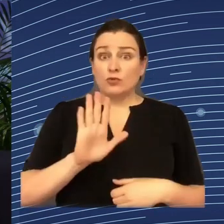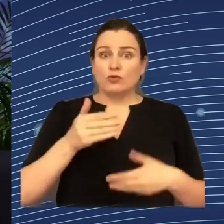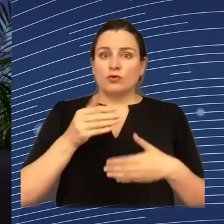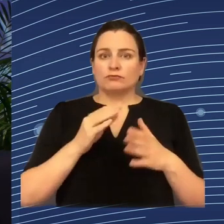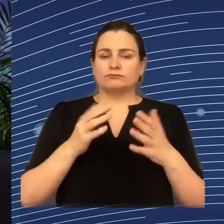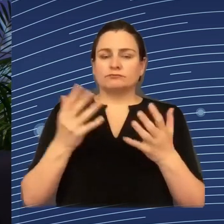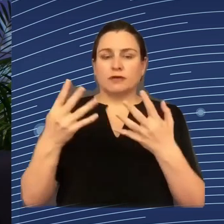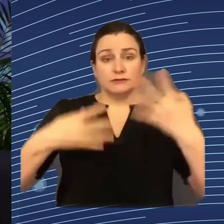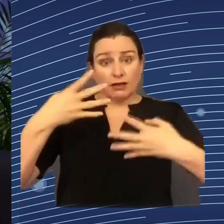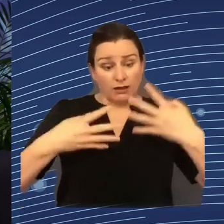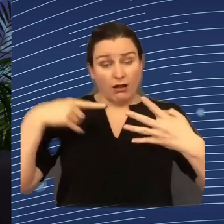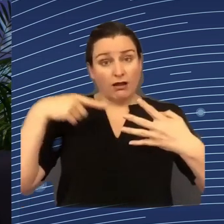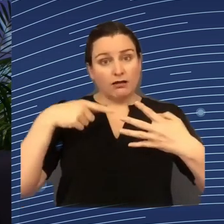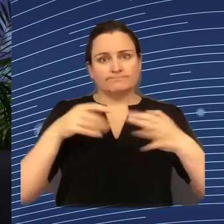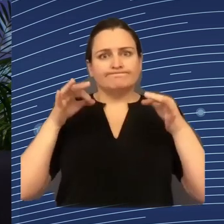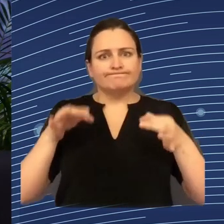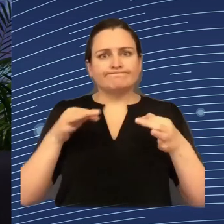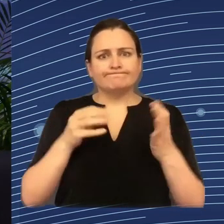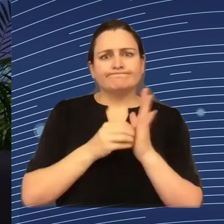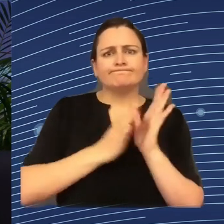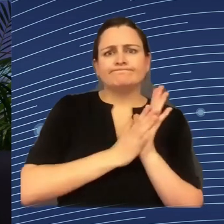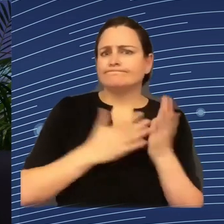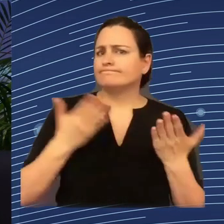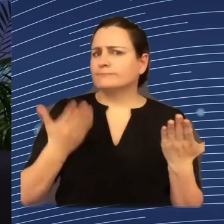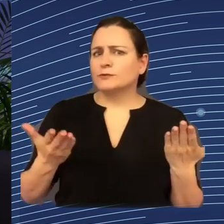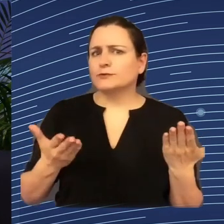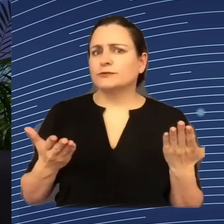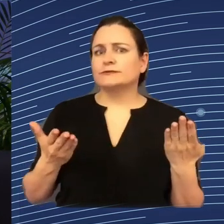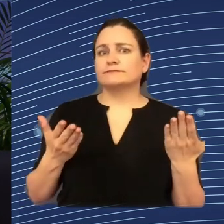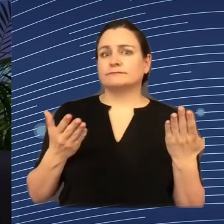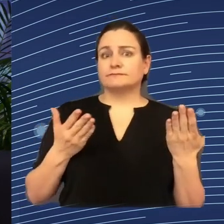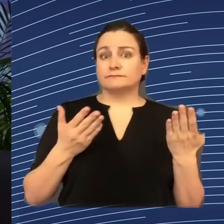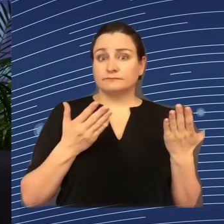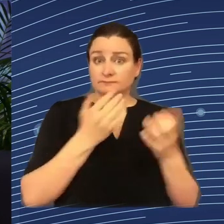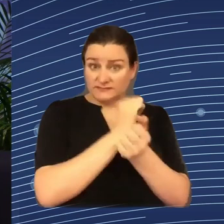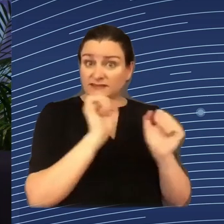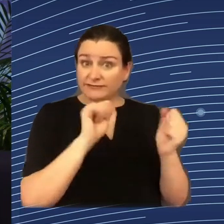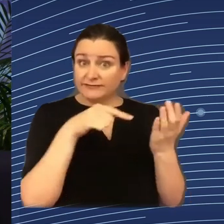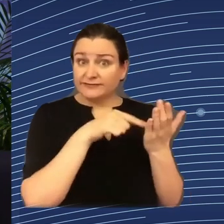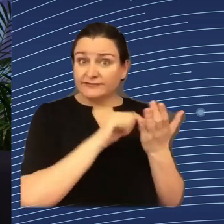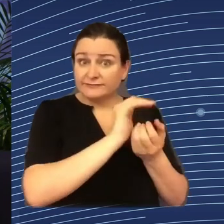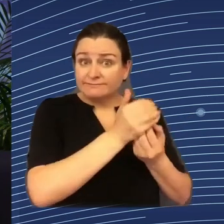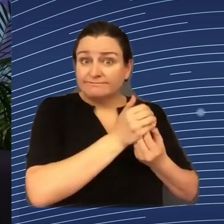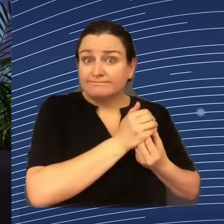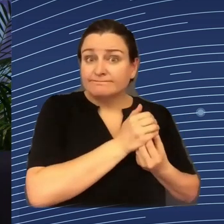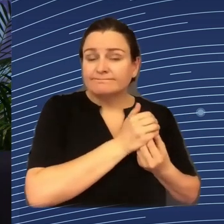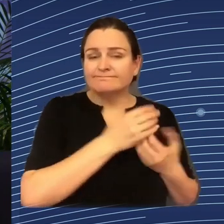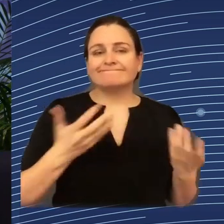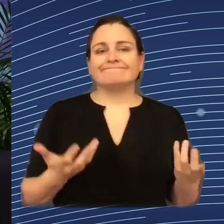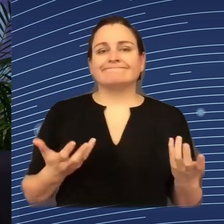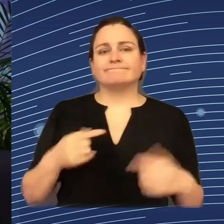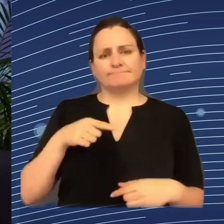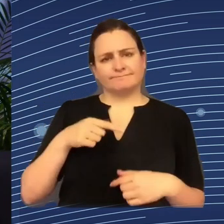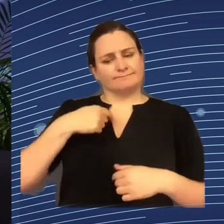the company, are not through somewhere else, are not abused, that the cybersecurity is an additional tool. it's privacy. It's fundamental.